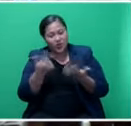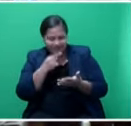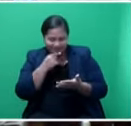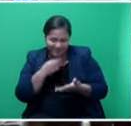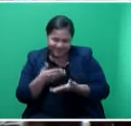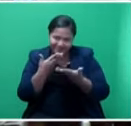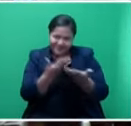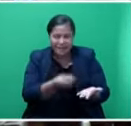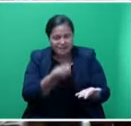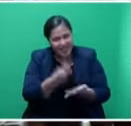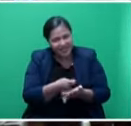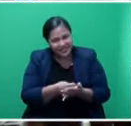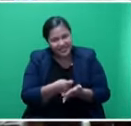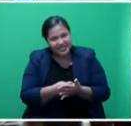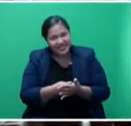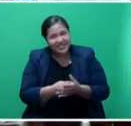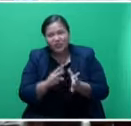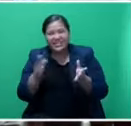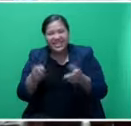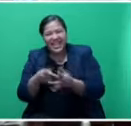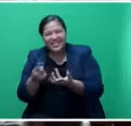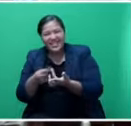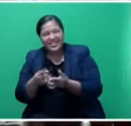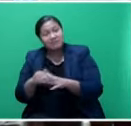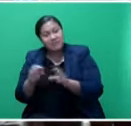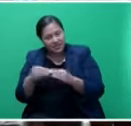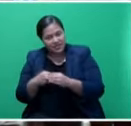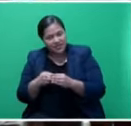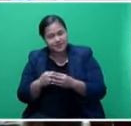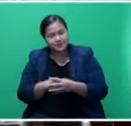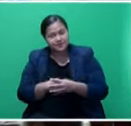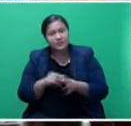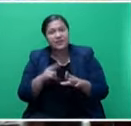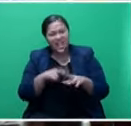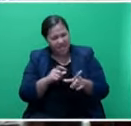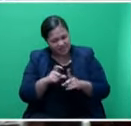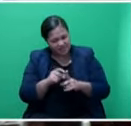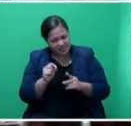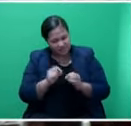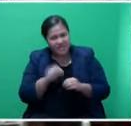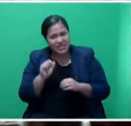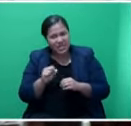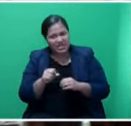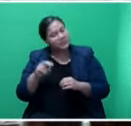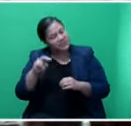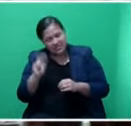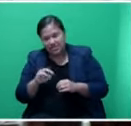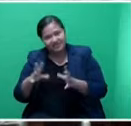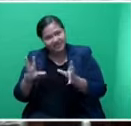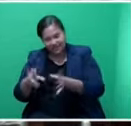Like, example, Grameen Bank, etc., has done a lot of work in that airspace. FDB also, of course, does require security too.